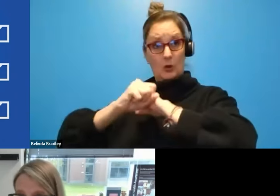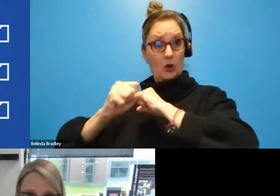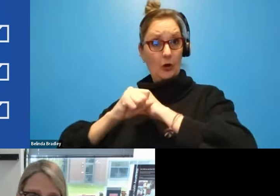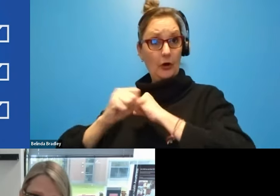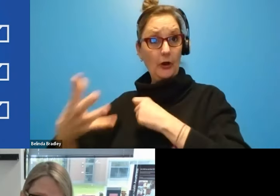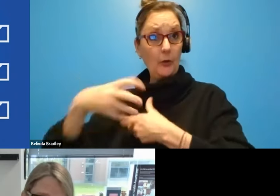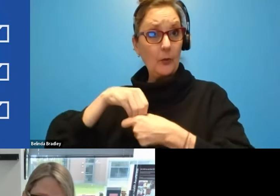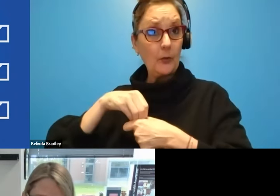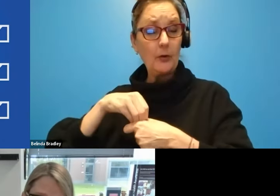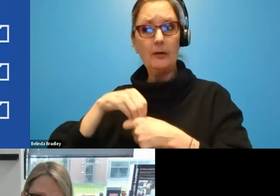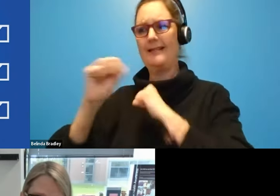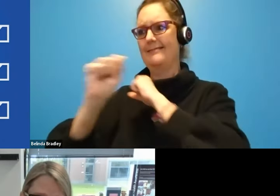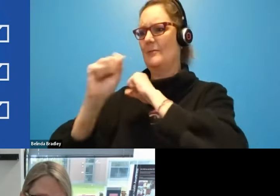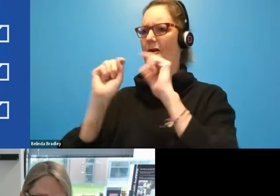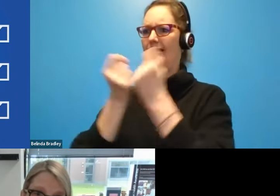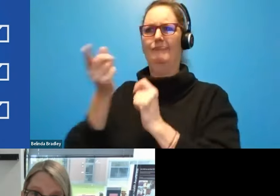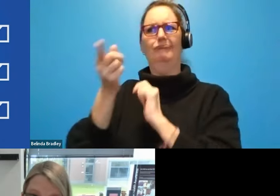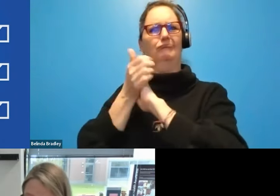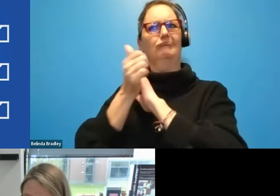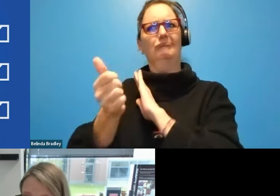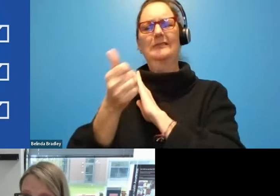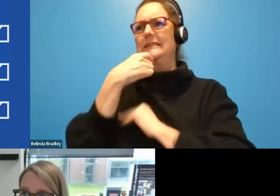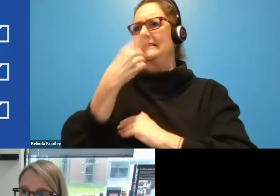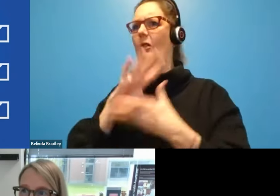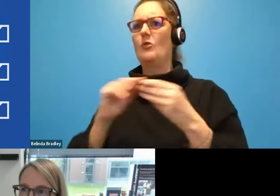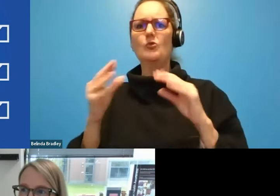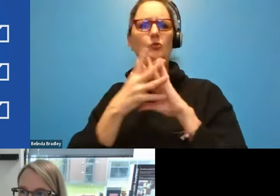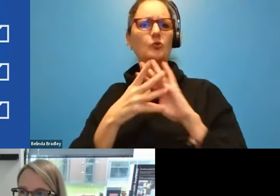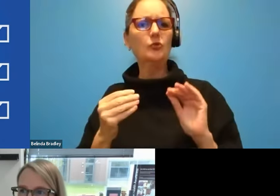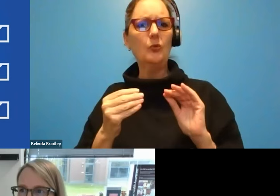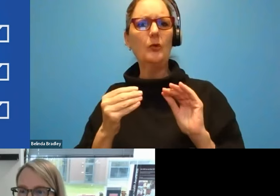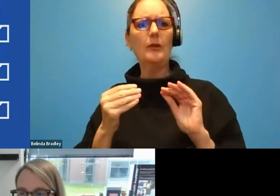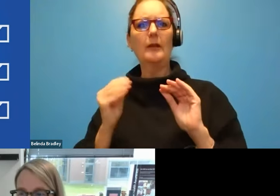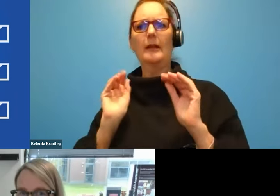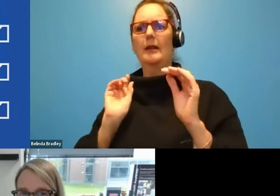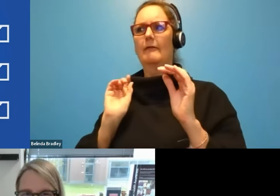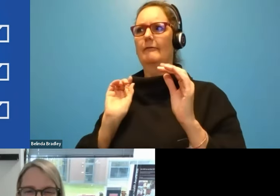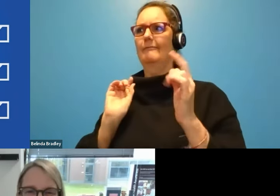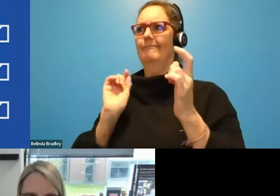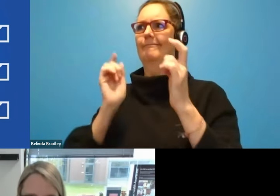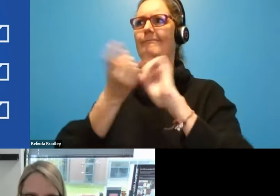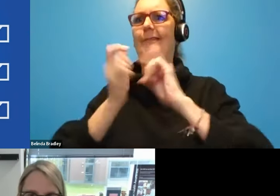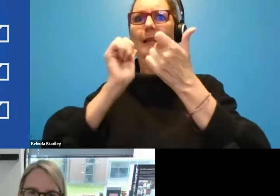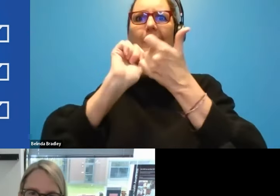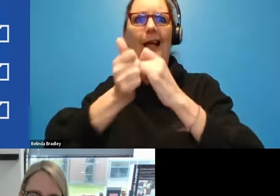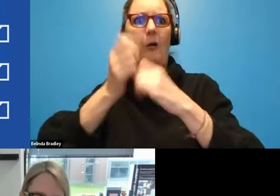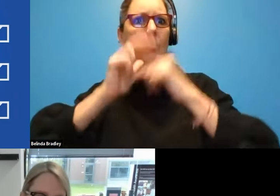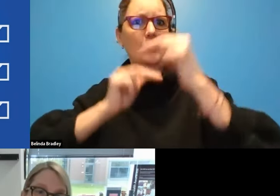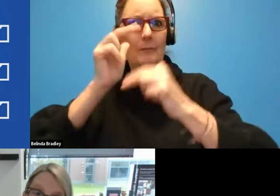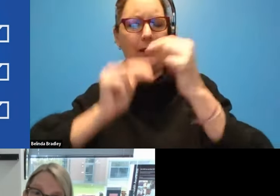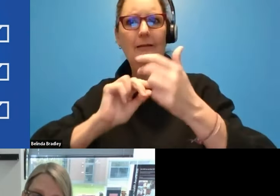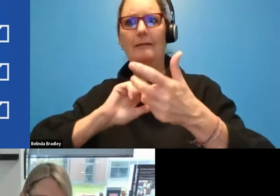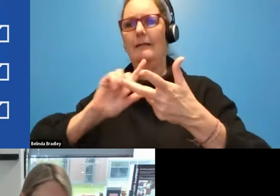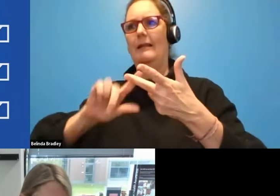team really did a great job in telling the story of the evolution, but also, you know, how it was built and